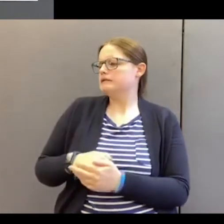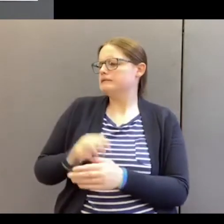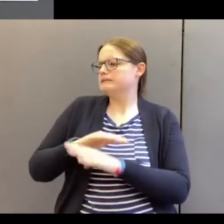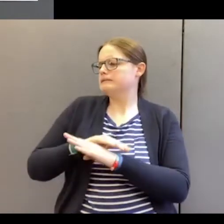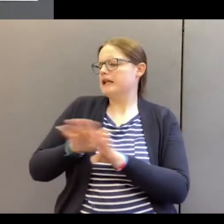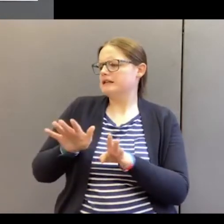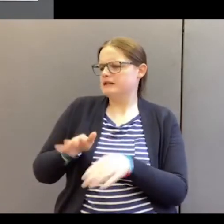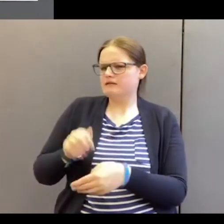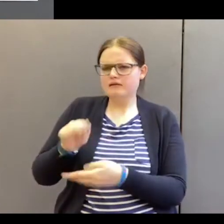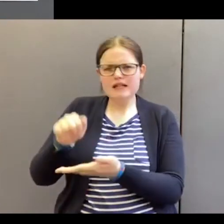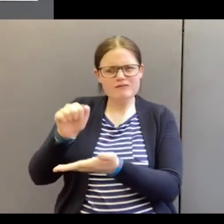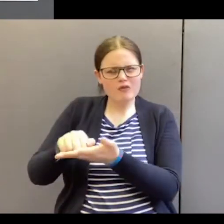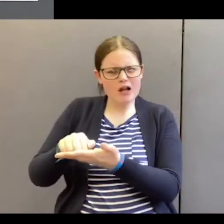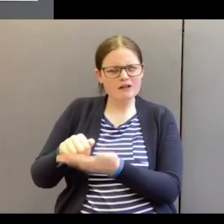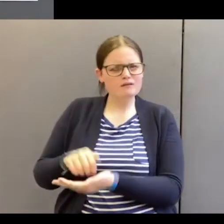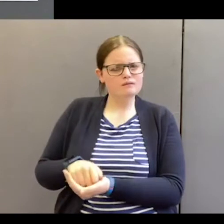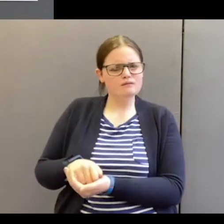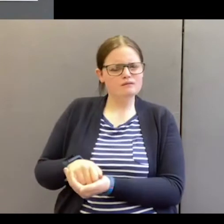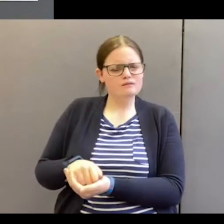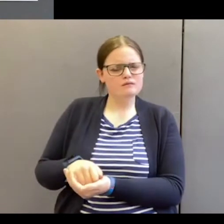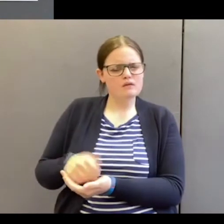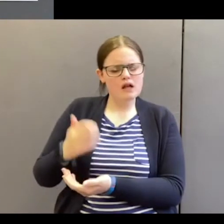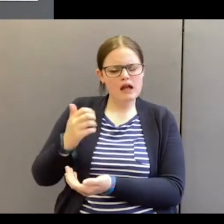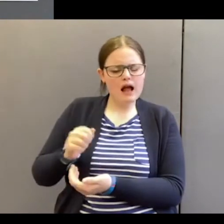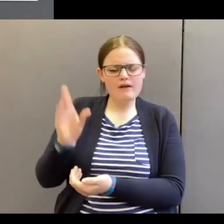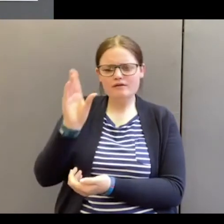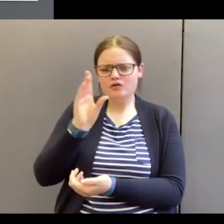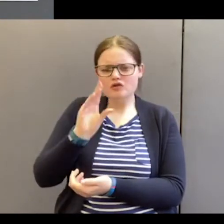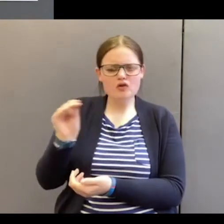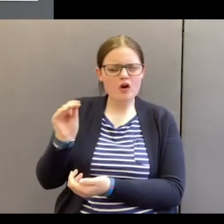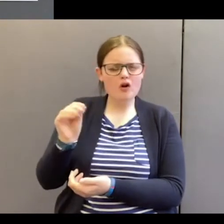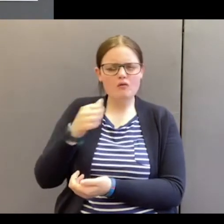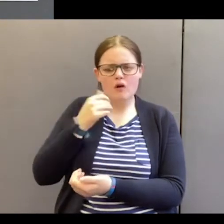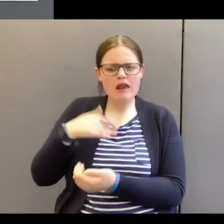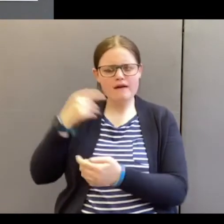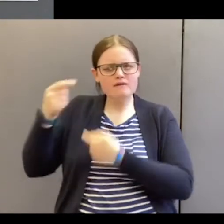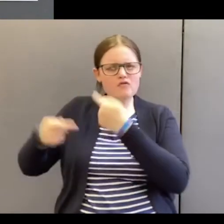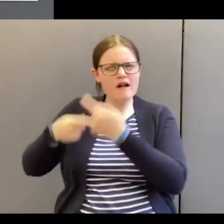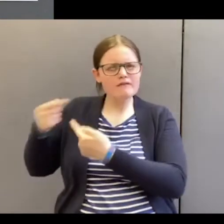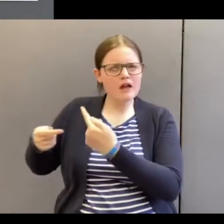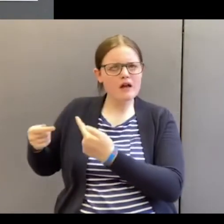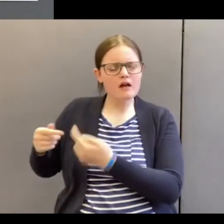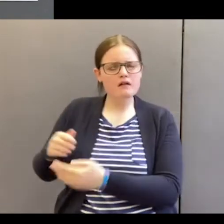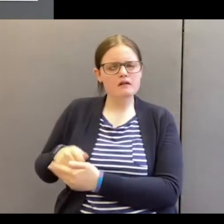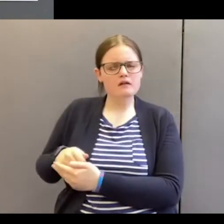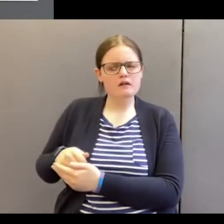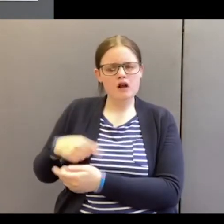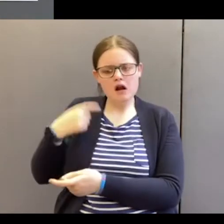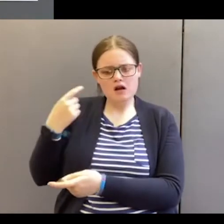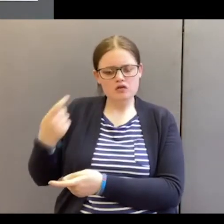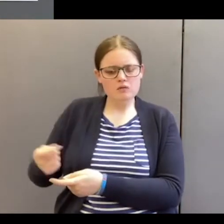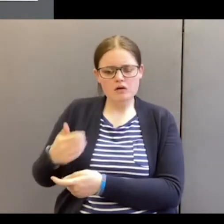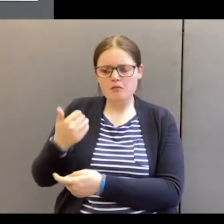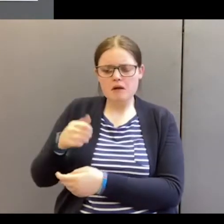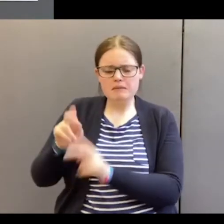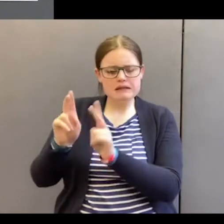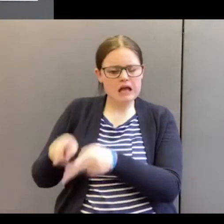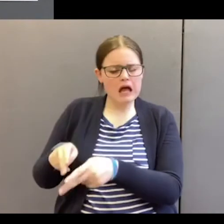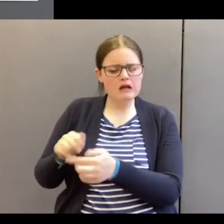that right? You've got a soul that will live forever. Tomorrow you might die